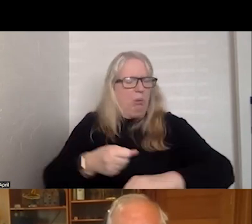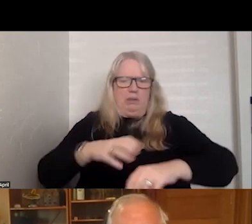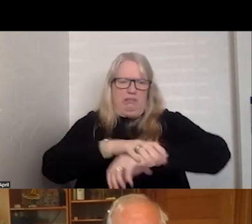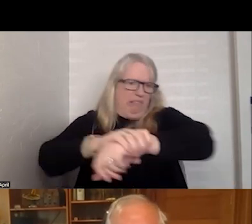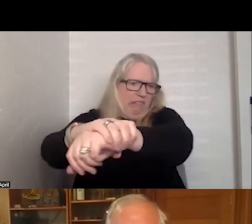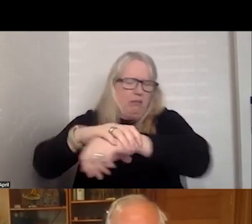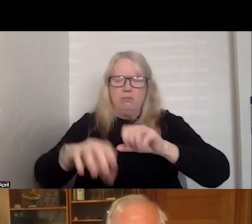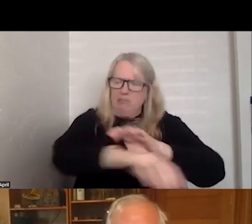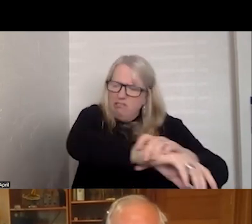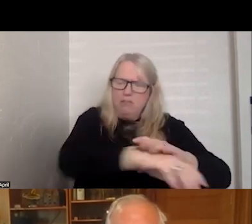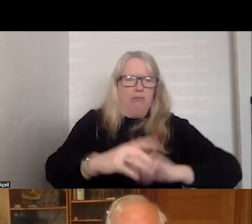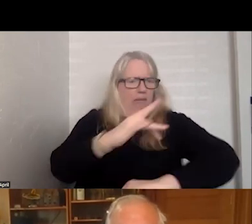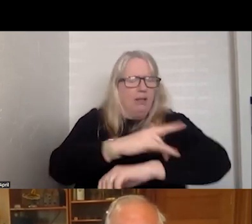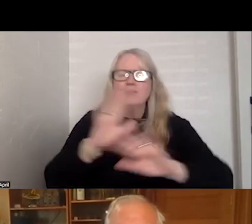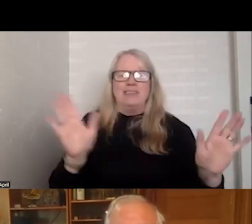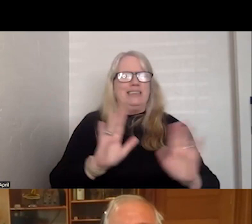propelling a blind person.